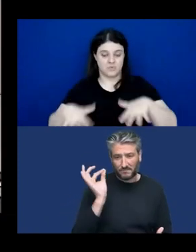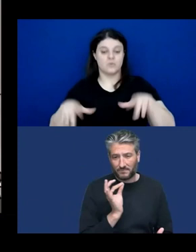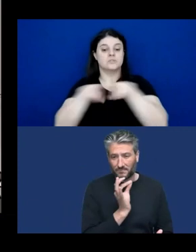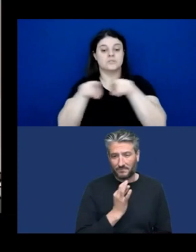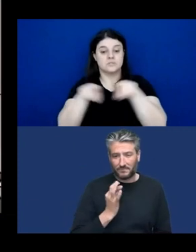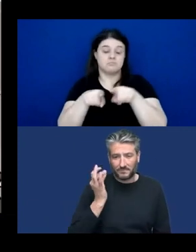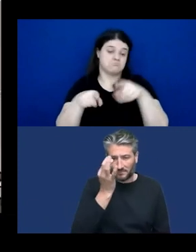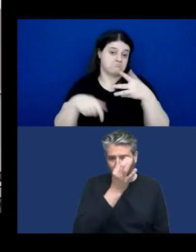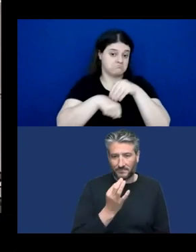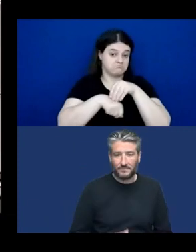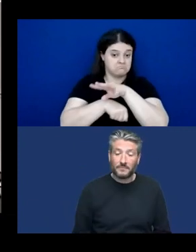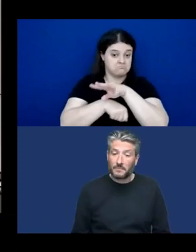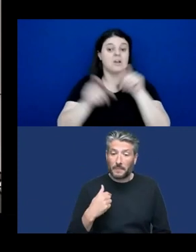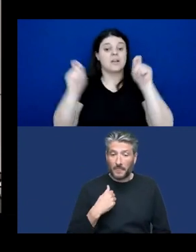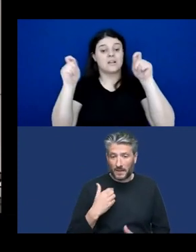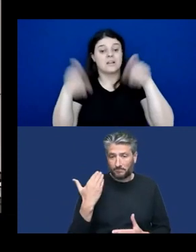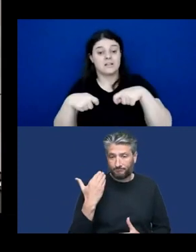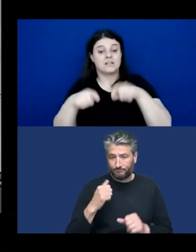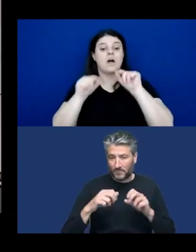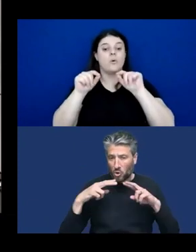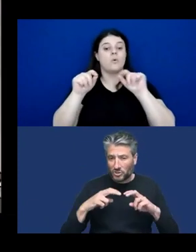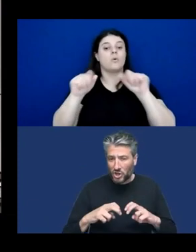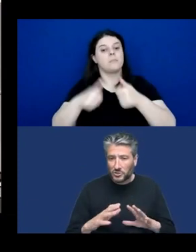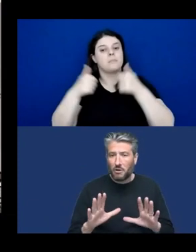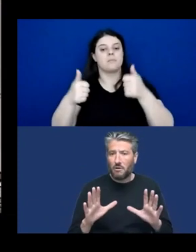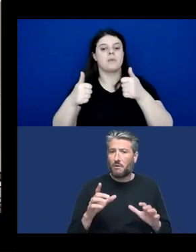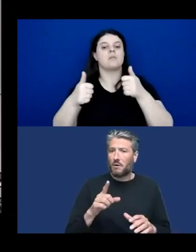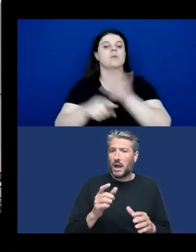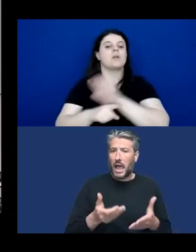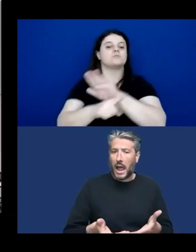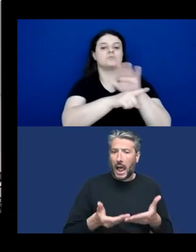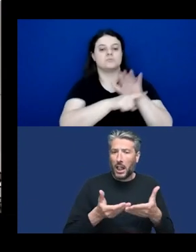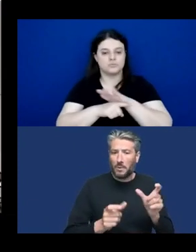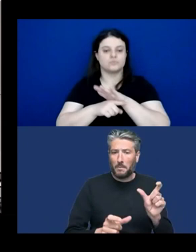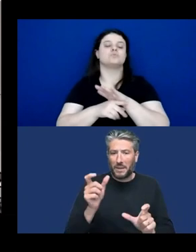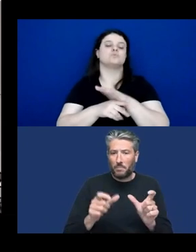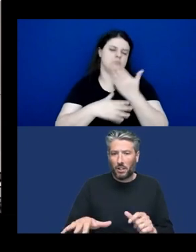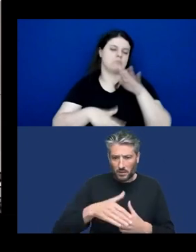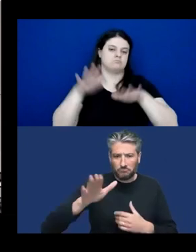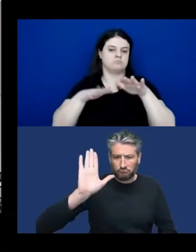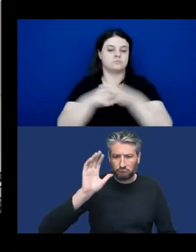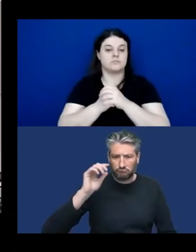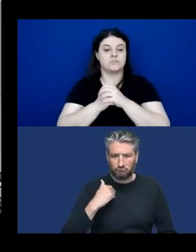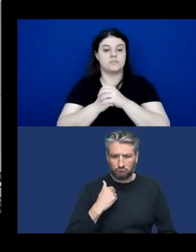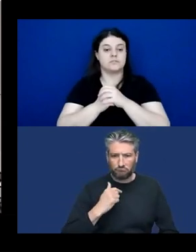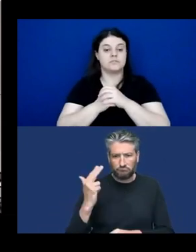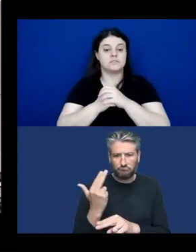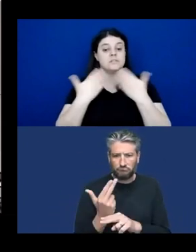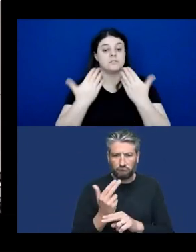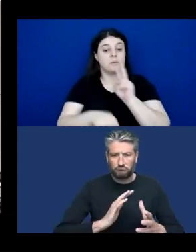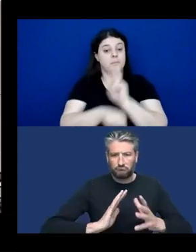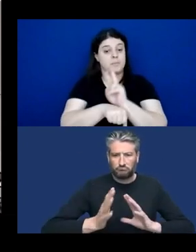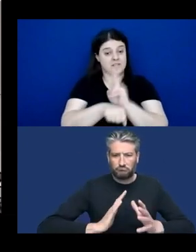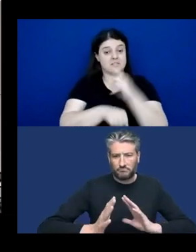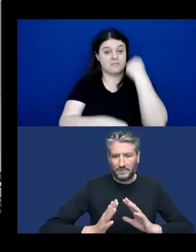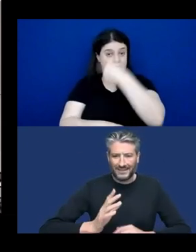such filters can indeed increase willingness to contribute to corpora in some cases, though preservation of facial expressions